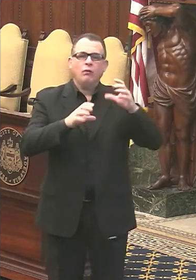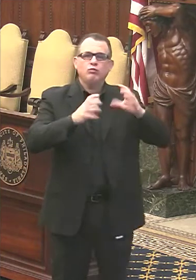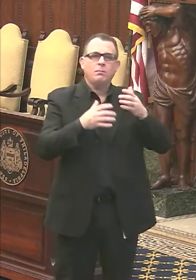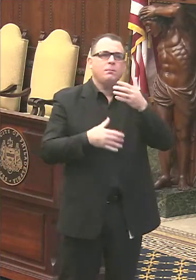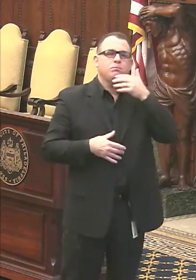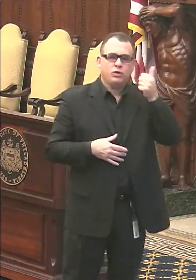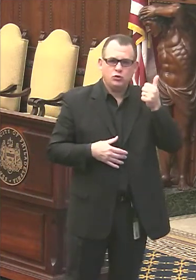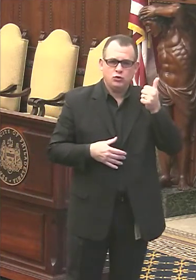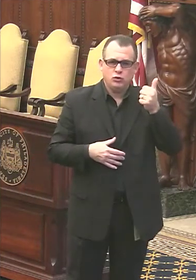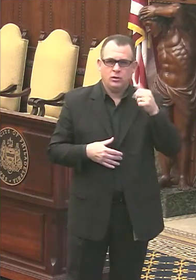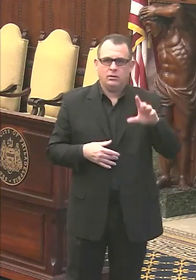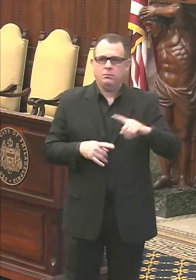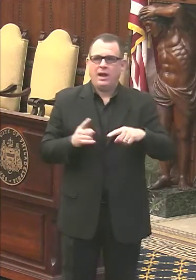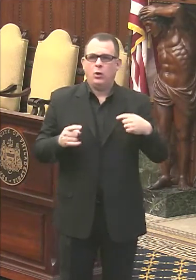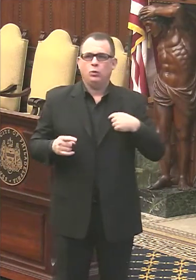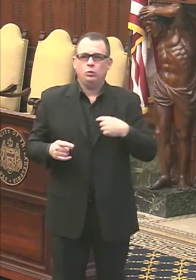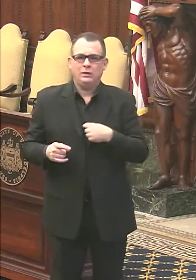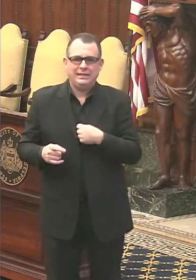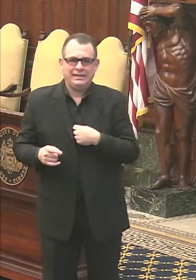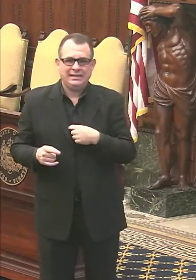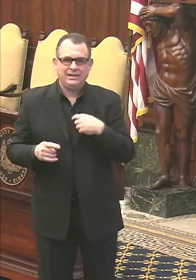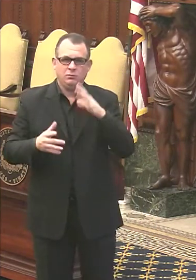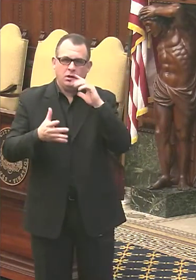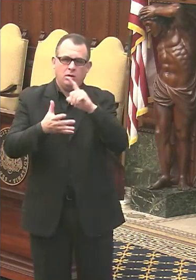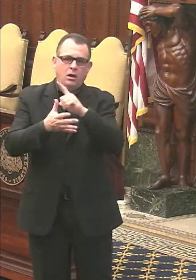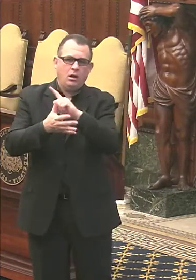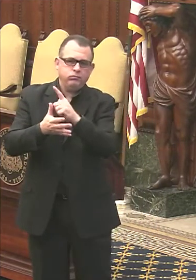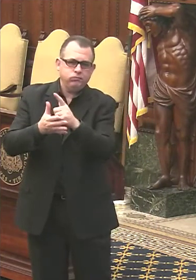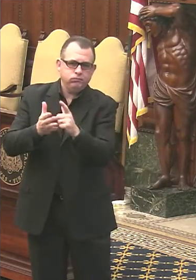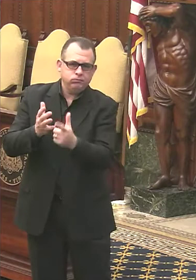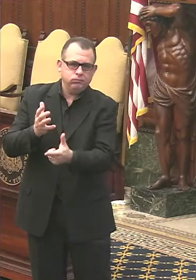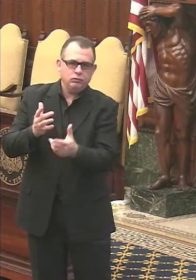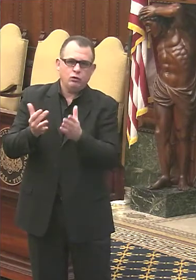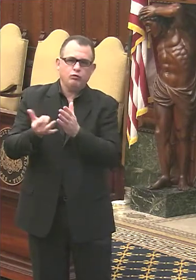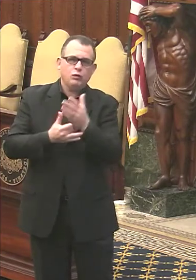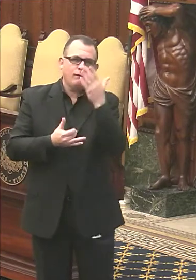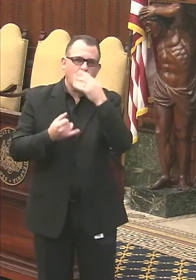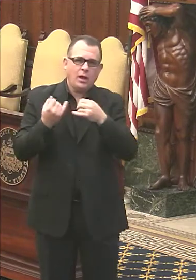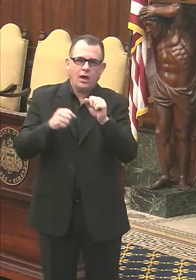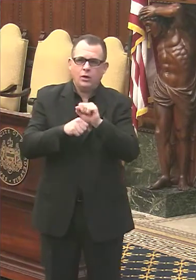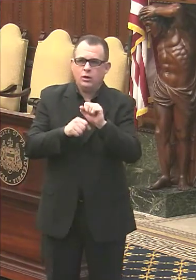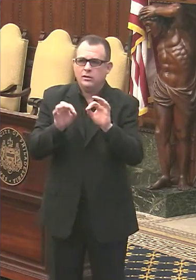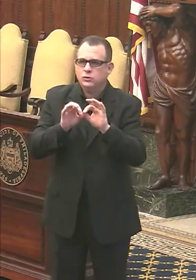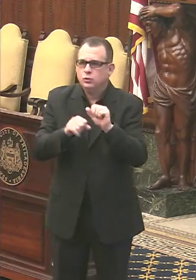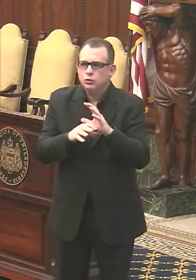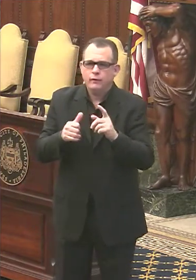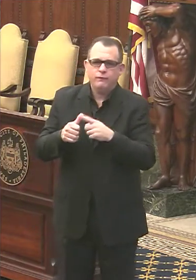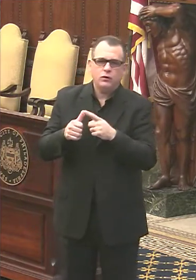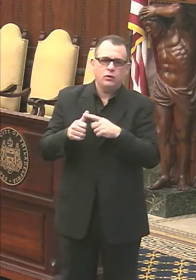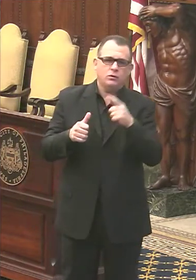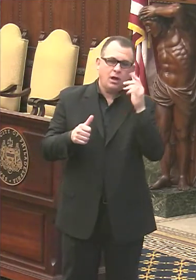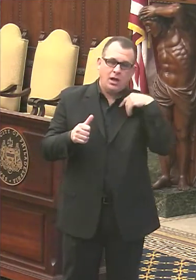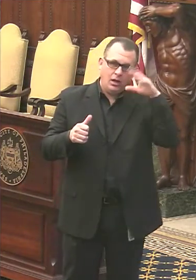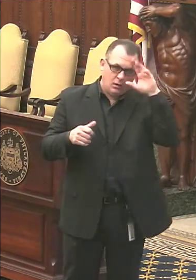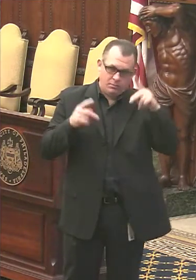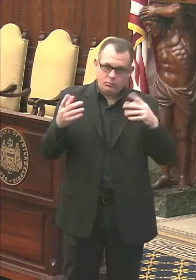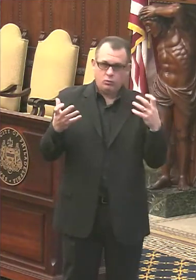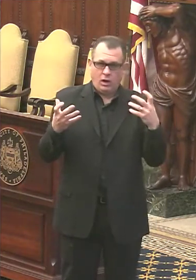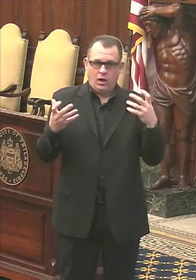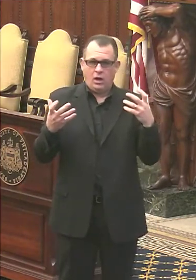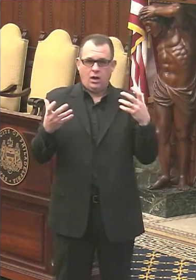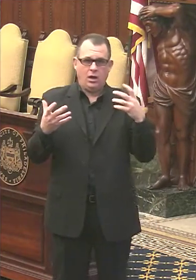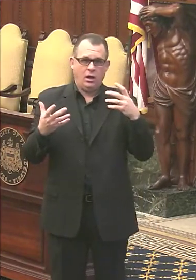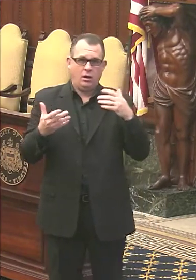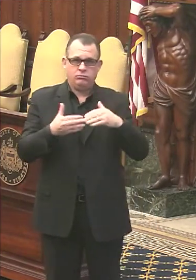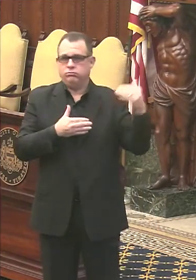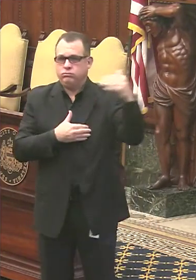but we are going to be gradually sequentially working down through that list of frontline essential workers. Uh, I know people want to know a date when we're going to get to them and I would